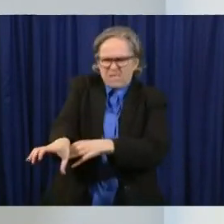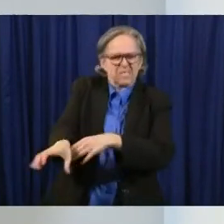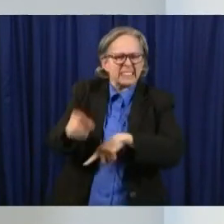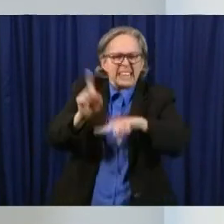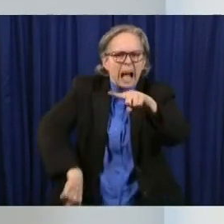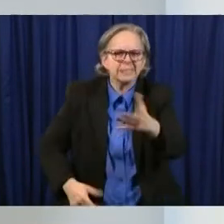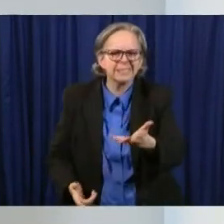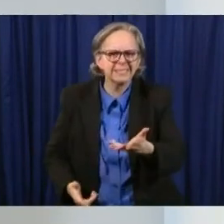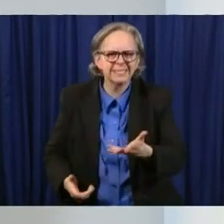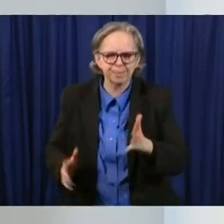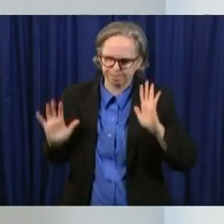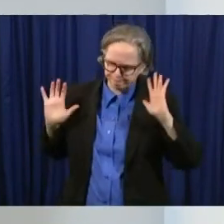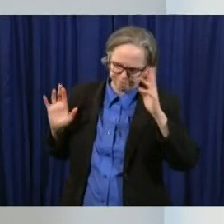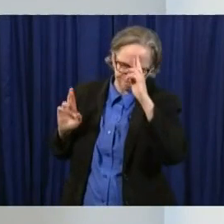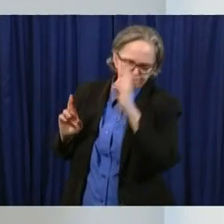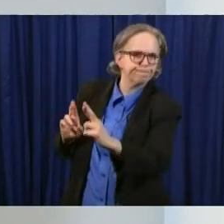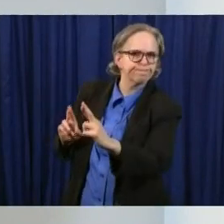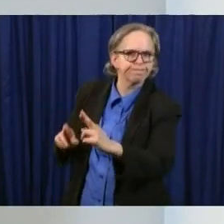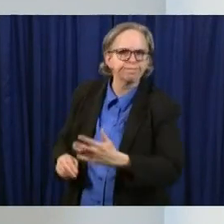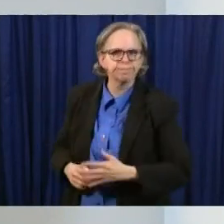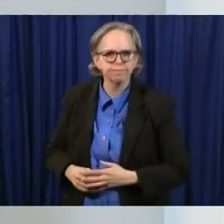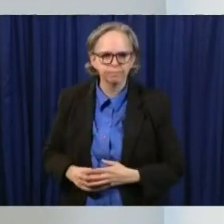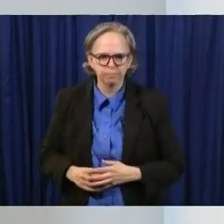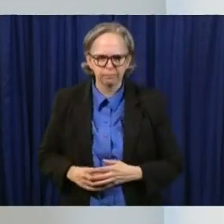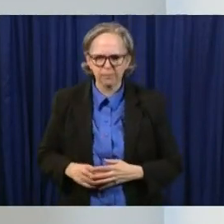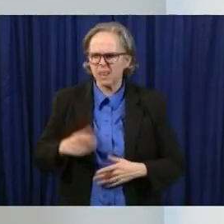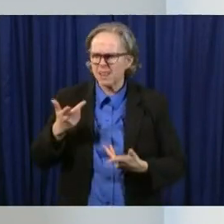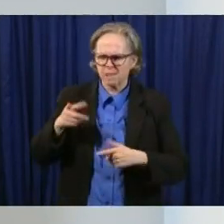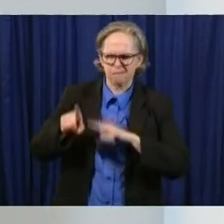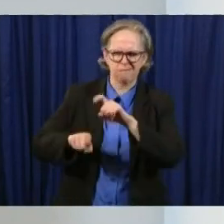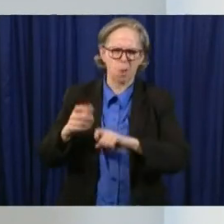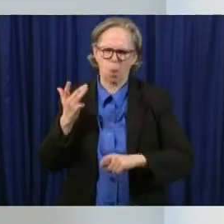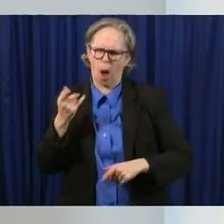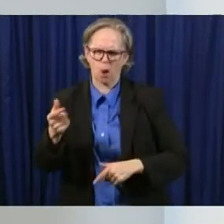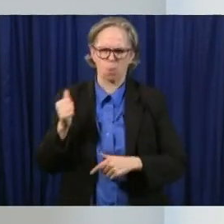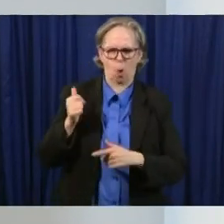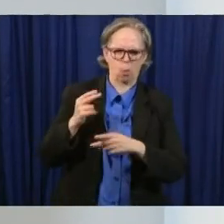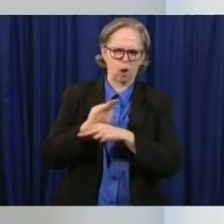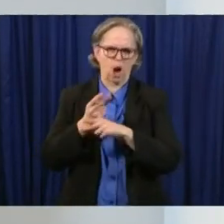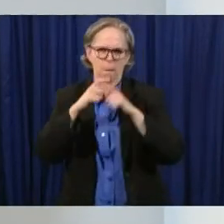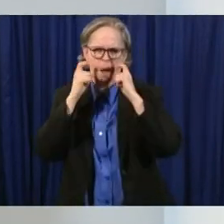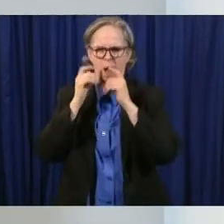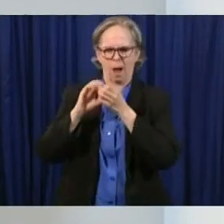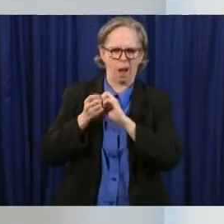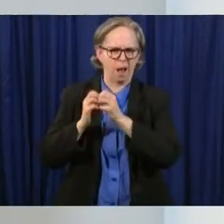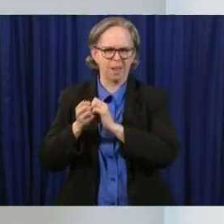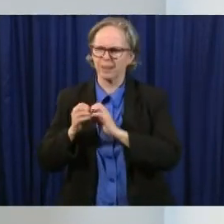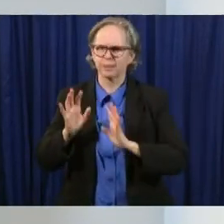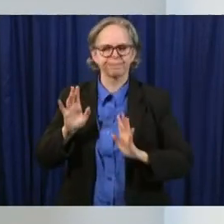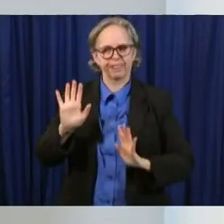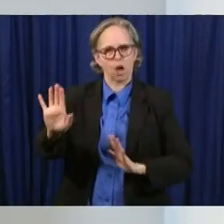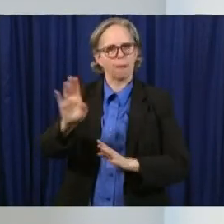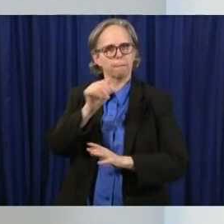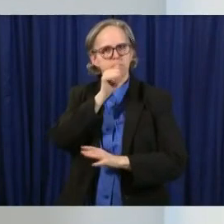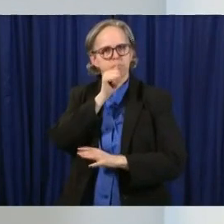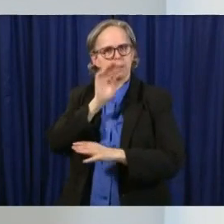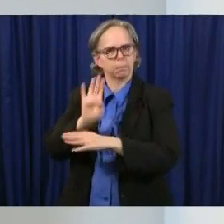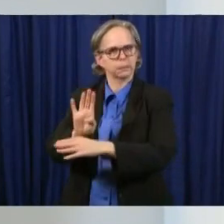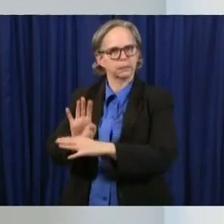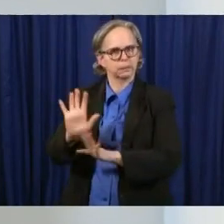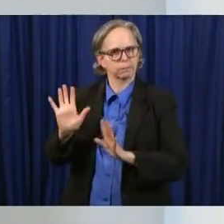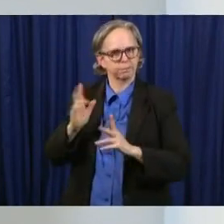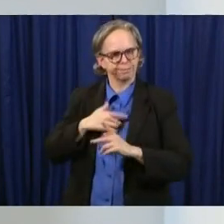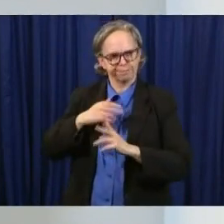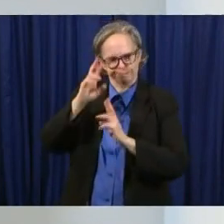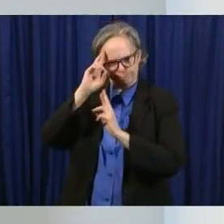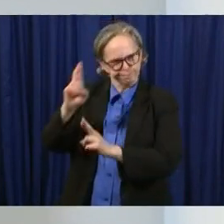uh about that because you're you you uh because of uh health rules and privacy rules